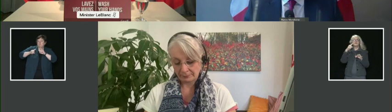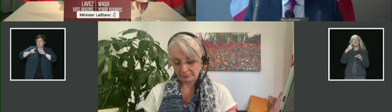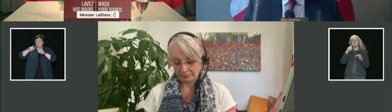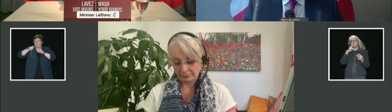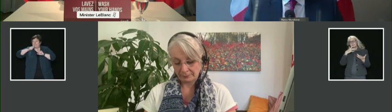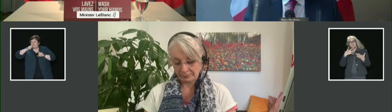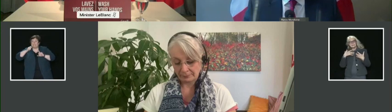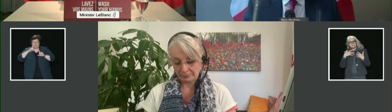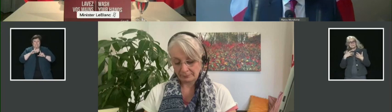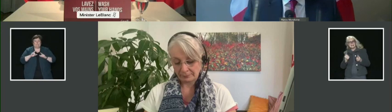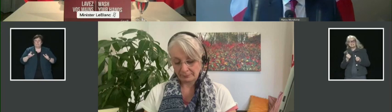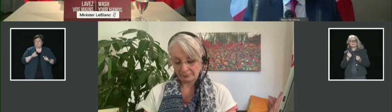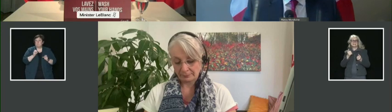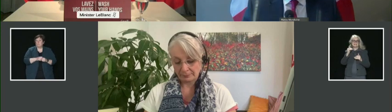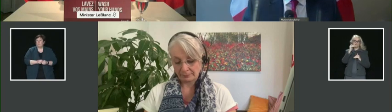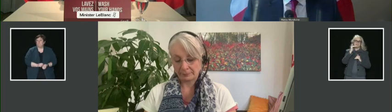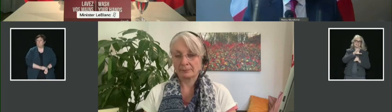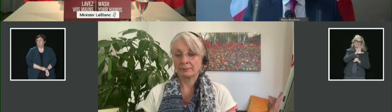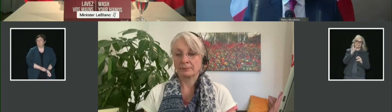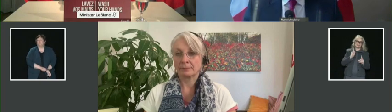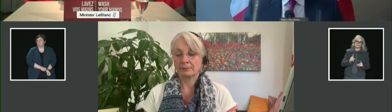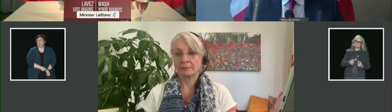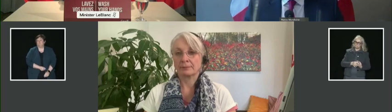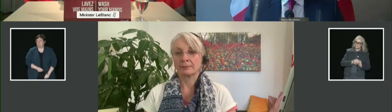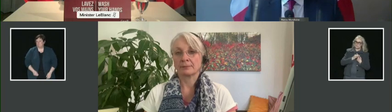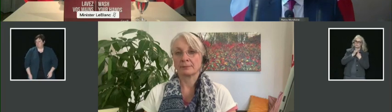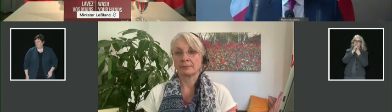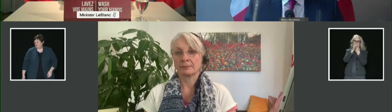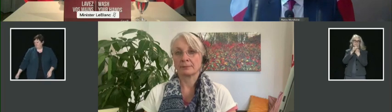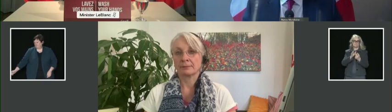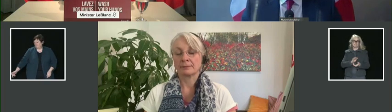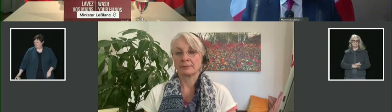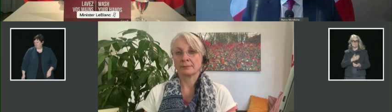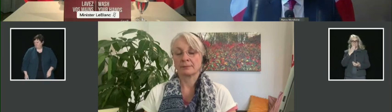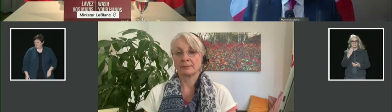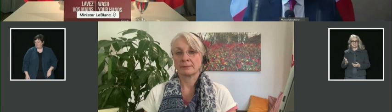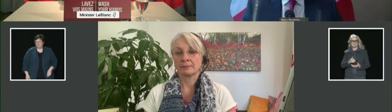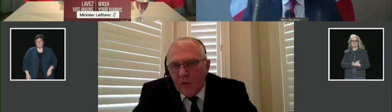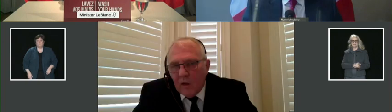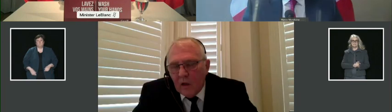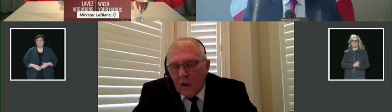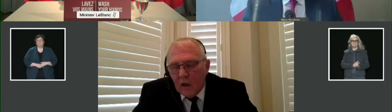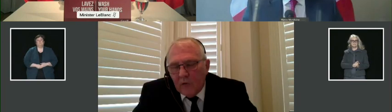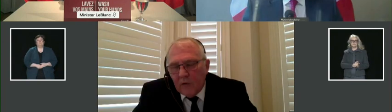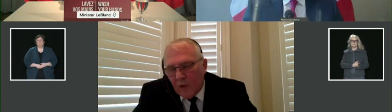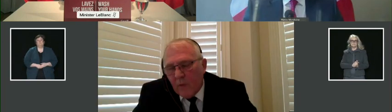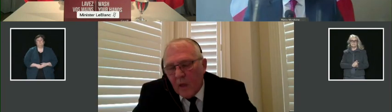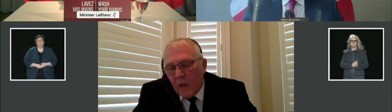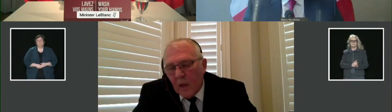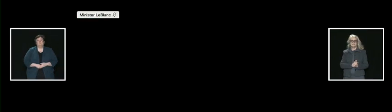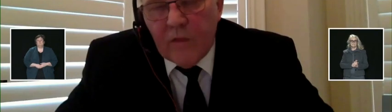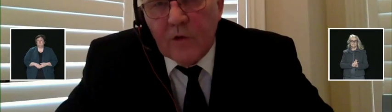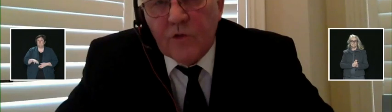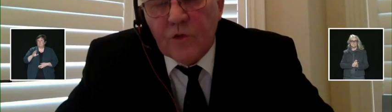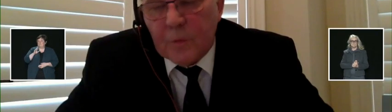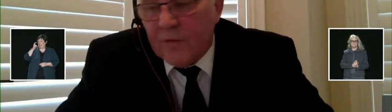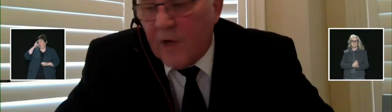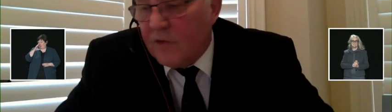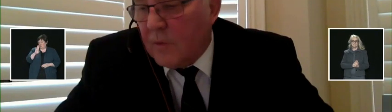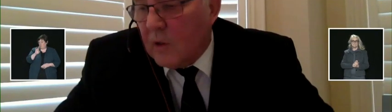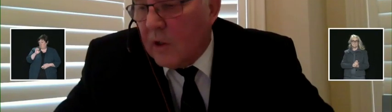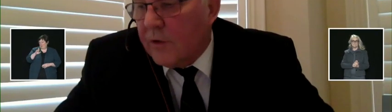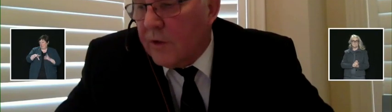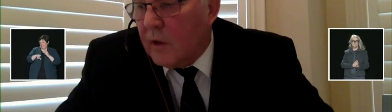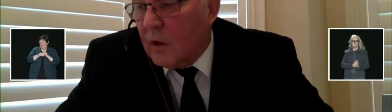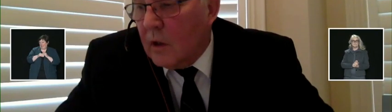Merci, thank you. Oh, I think someone had something else to say. I was to if I may, I think just to